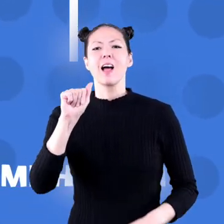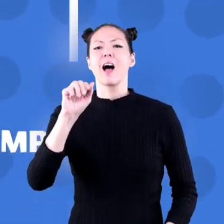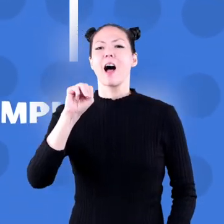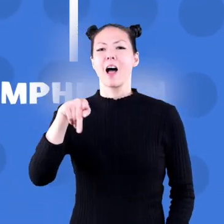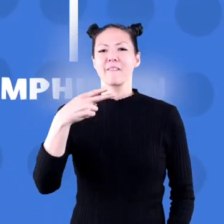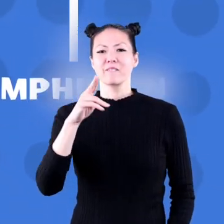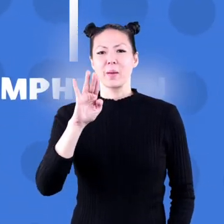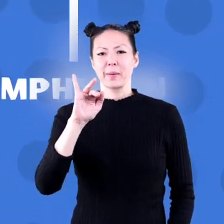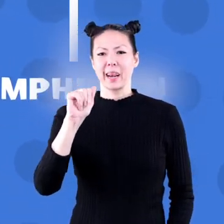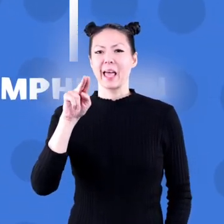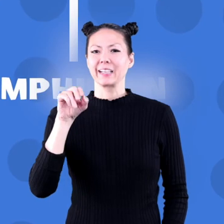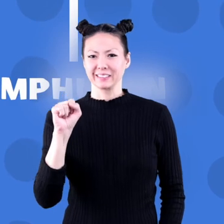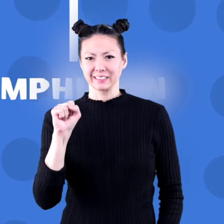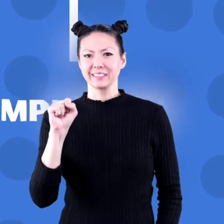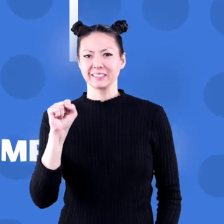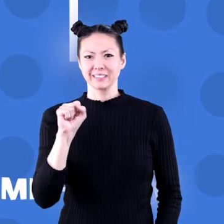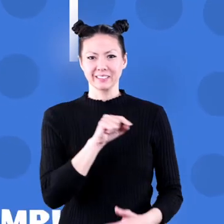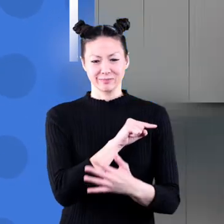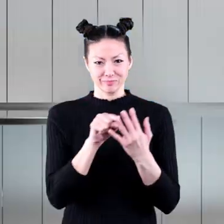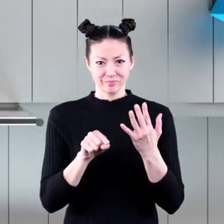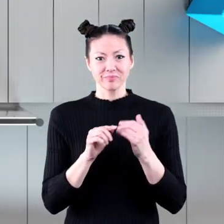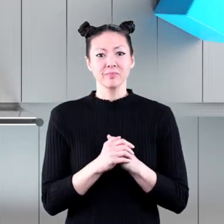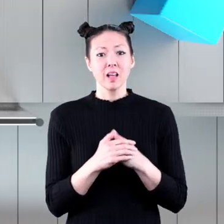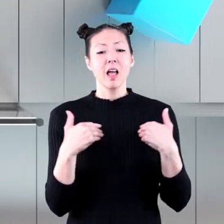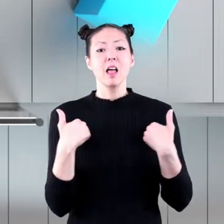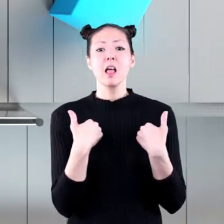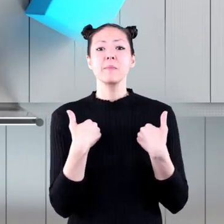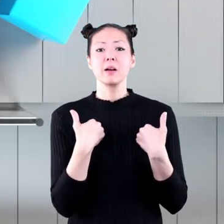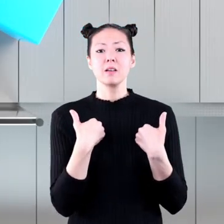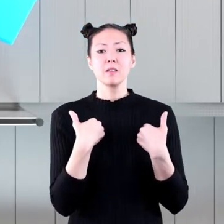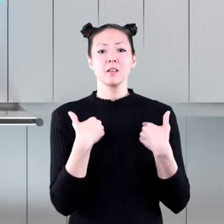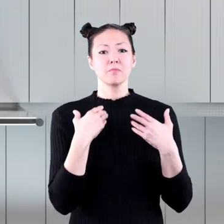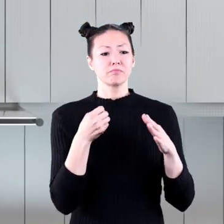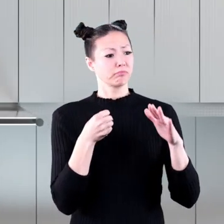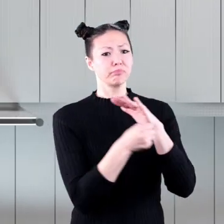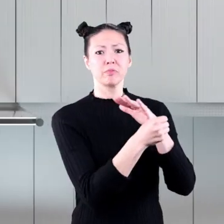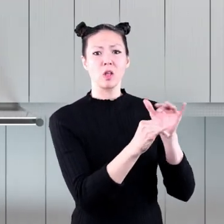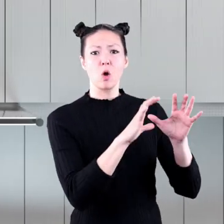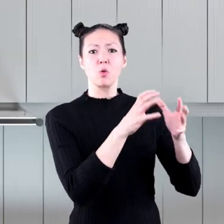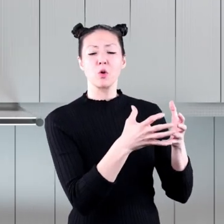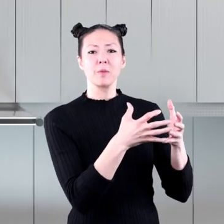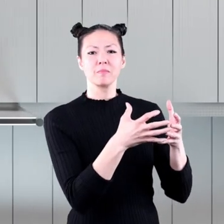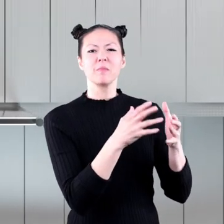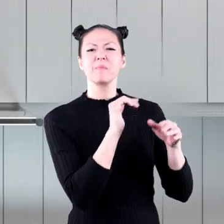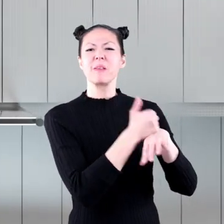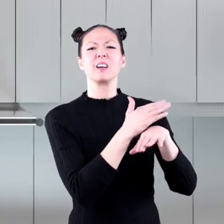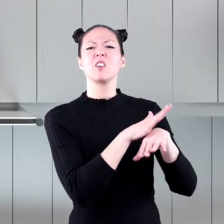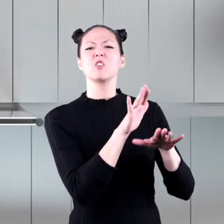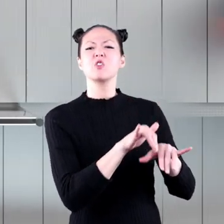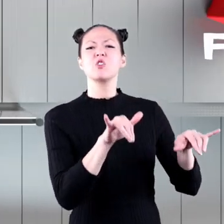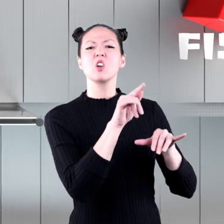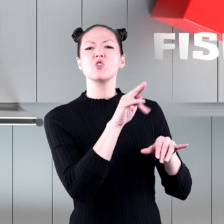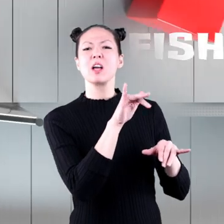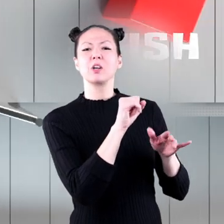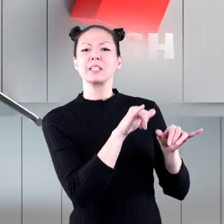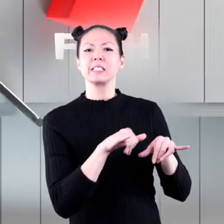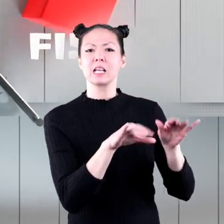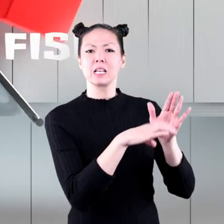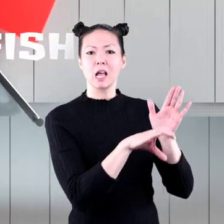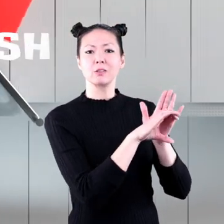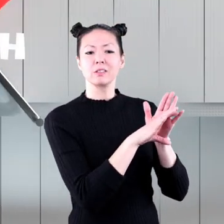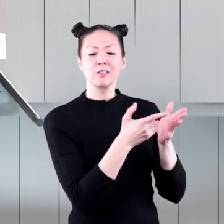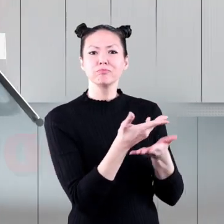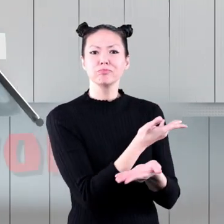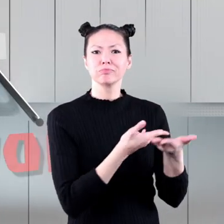and amphibians. Animals are put into each group based on traits or characteristics that they